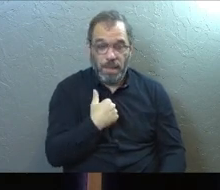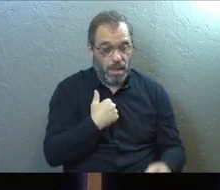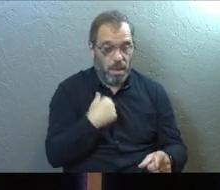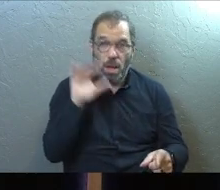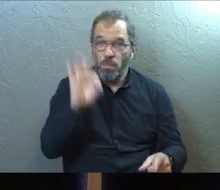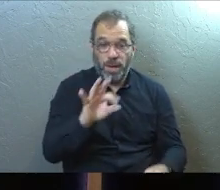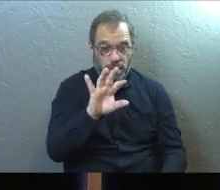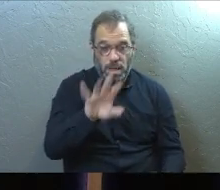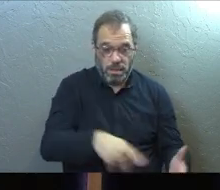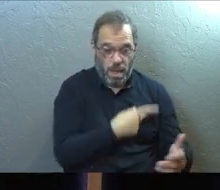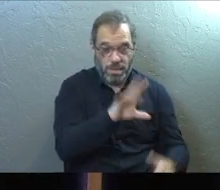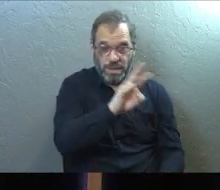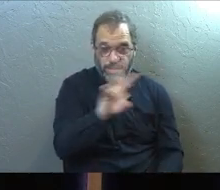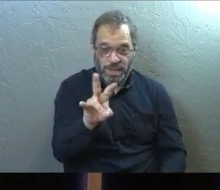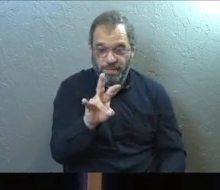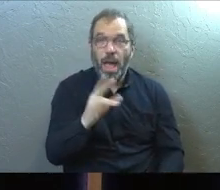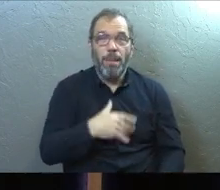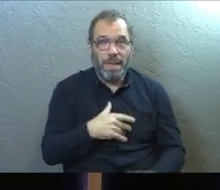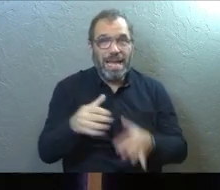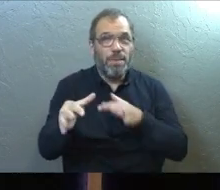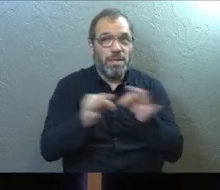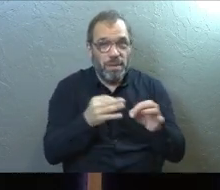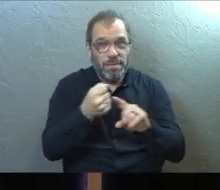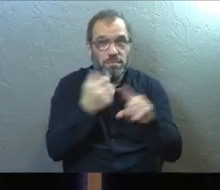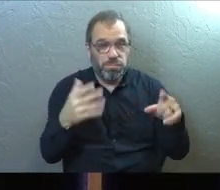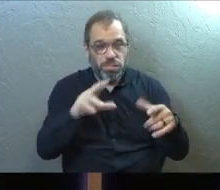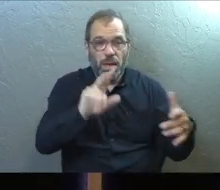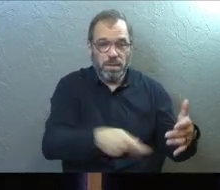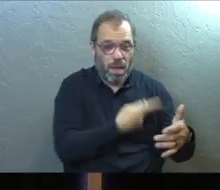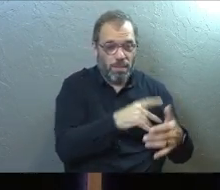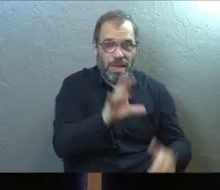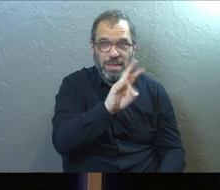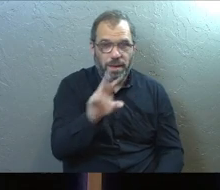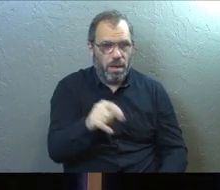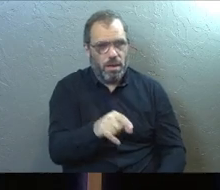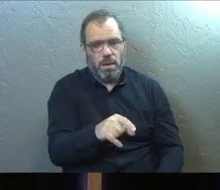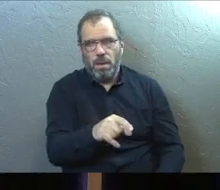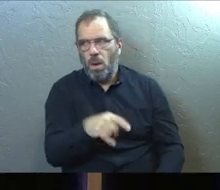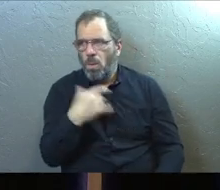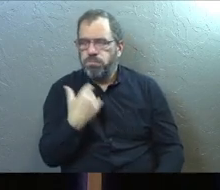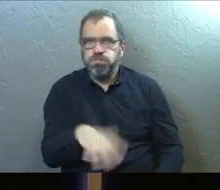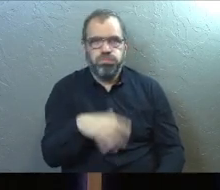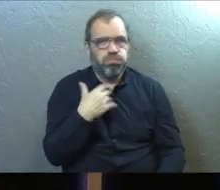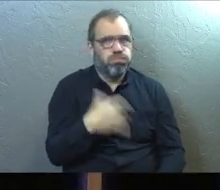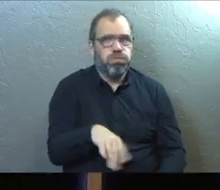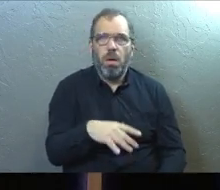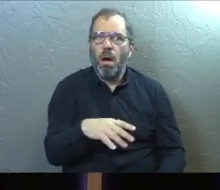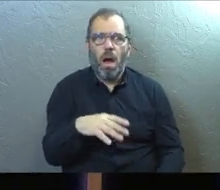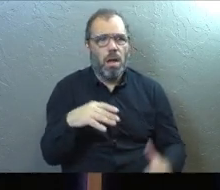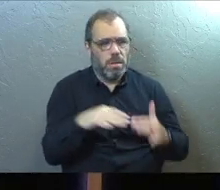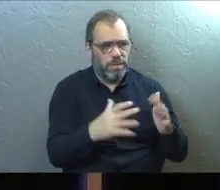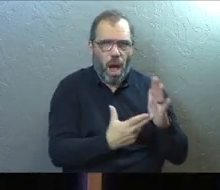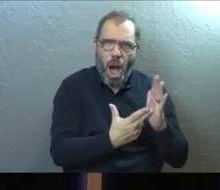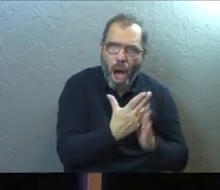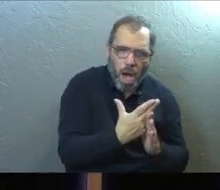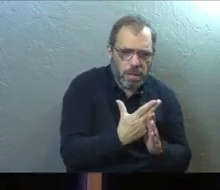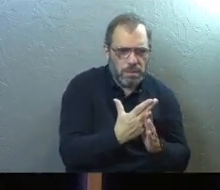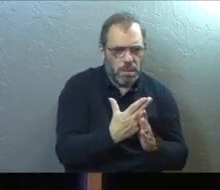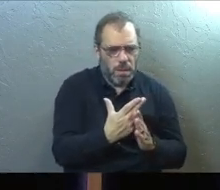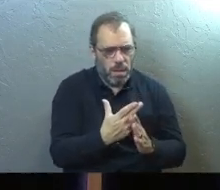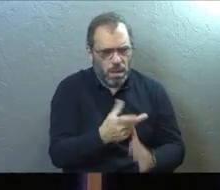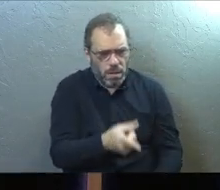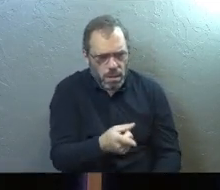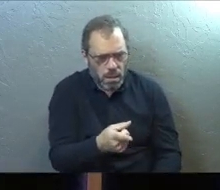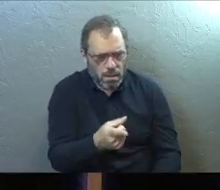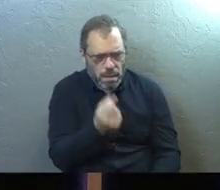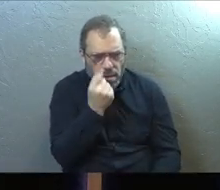preached on Psalm 77 before. But I'm going to walk you guys all the way through it. Because it's absolutely amazing the level of honesty and insight